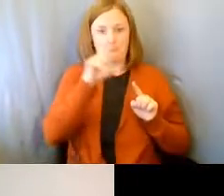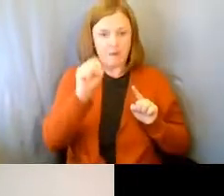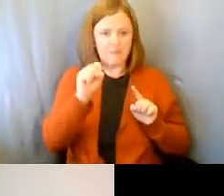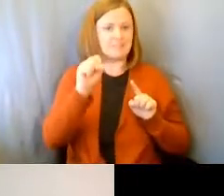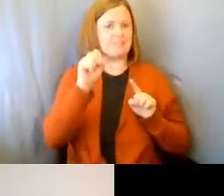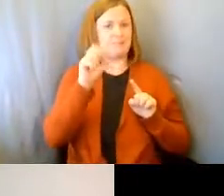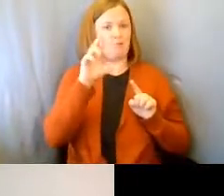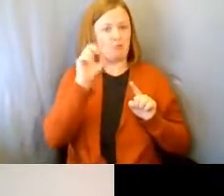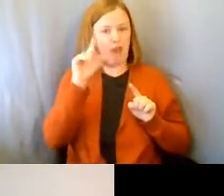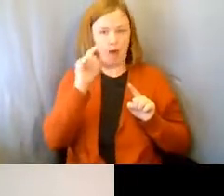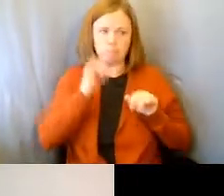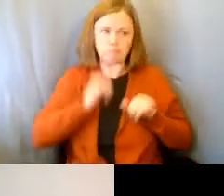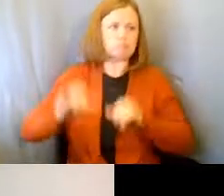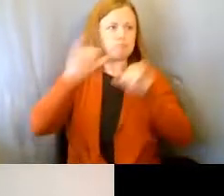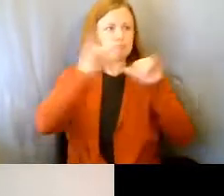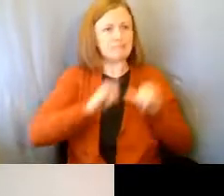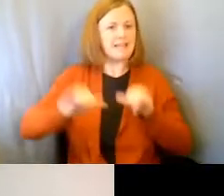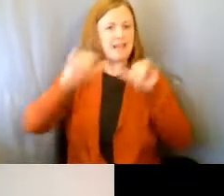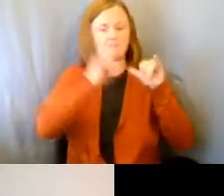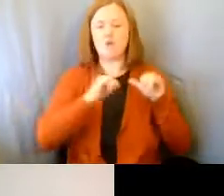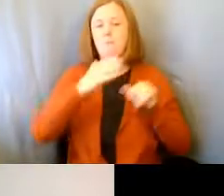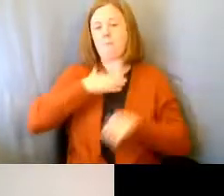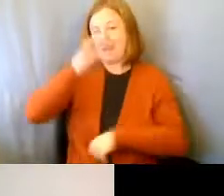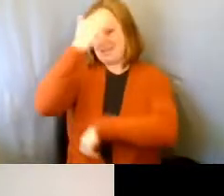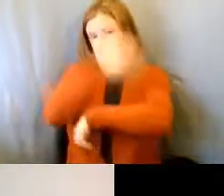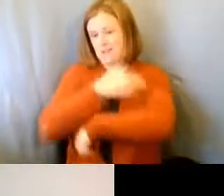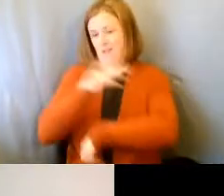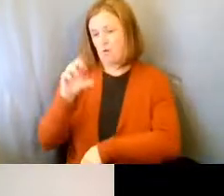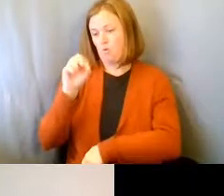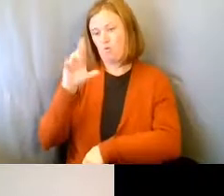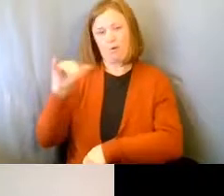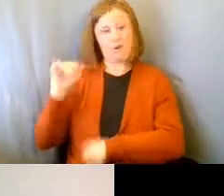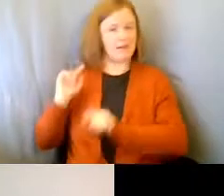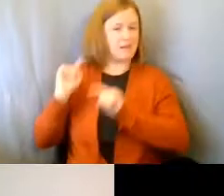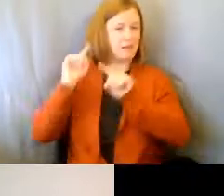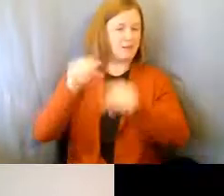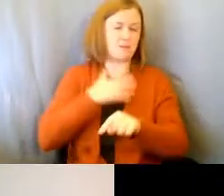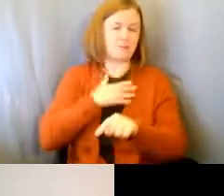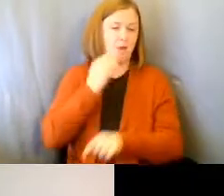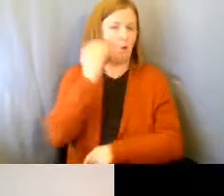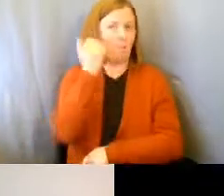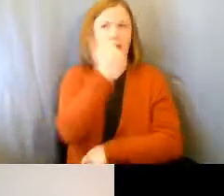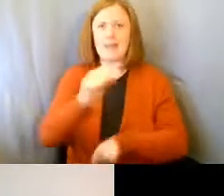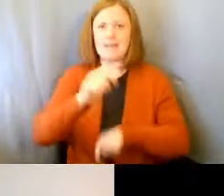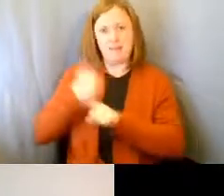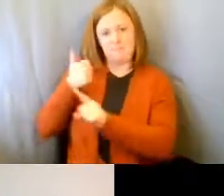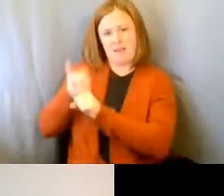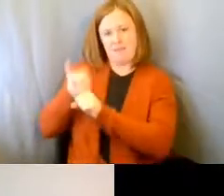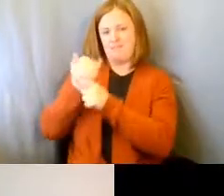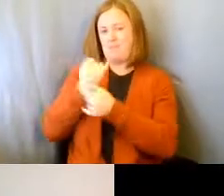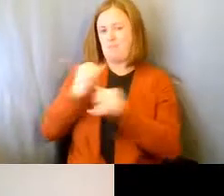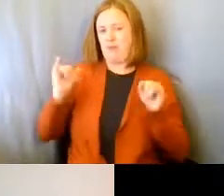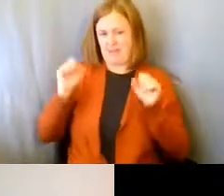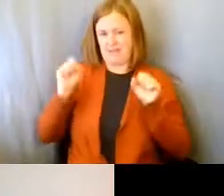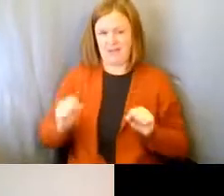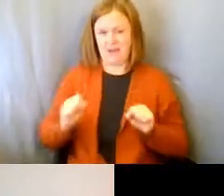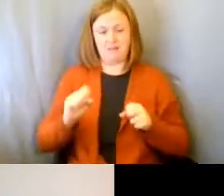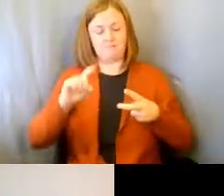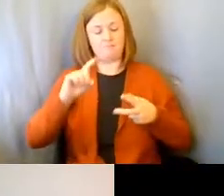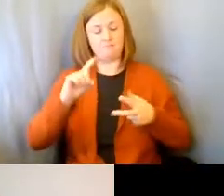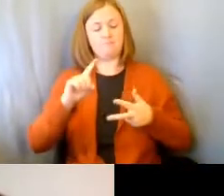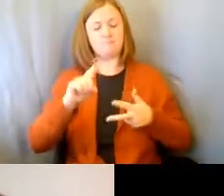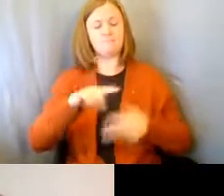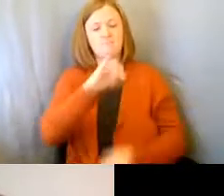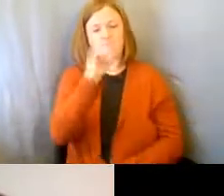And my son, Rory, can come here to my home anytime he wants independently. My other son,